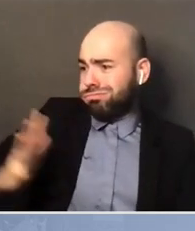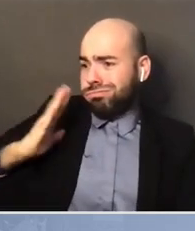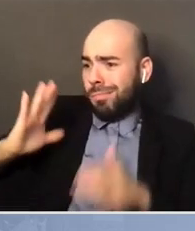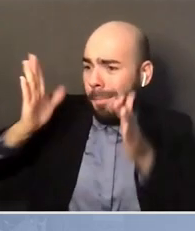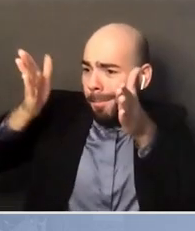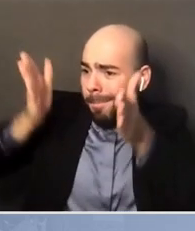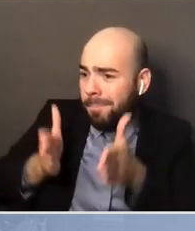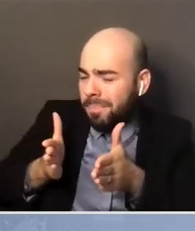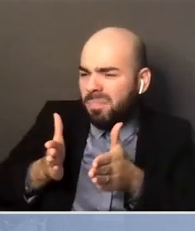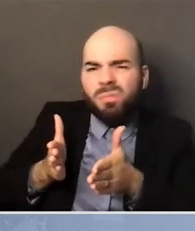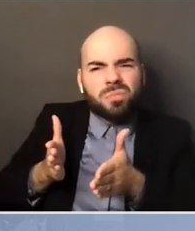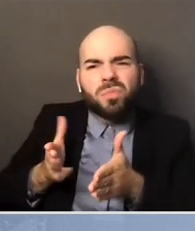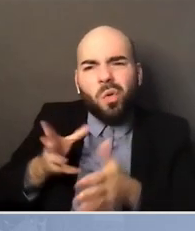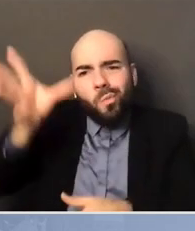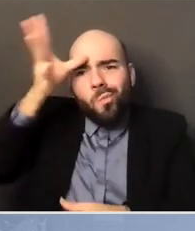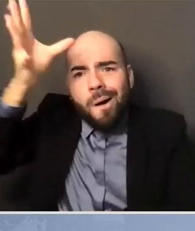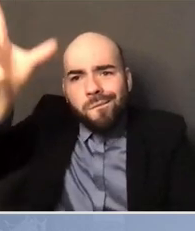we did.